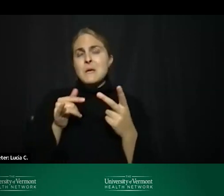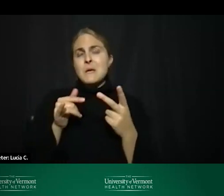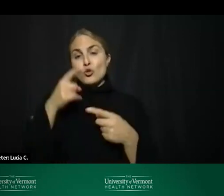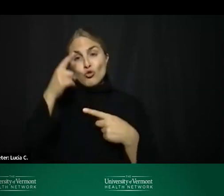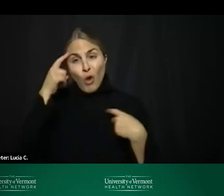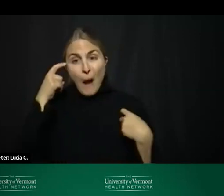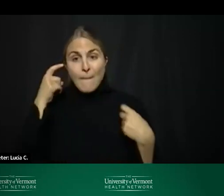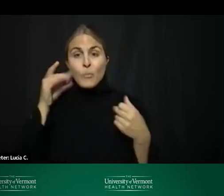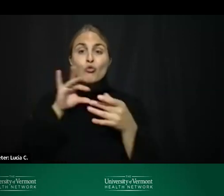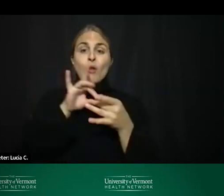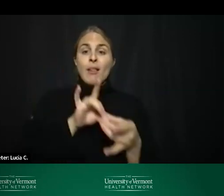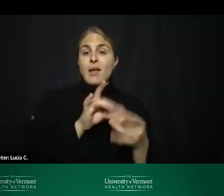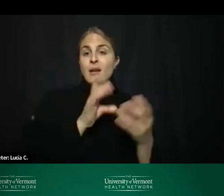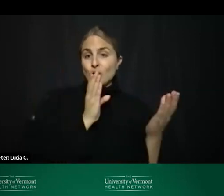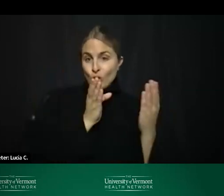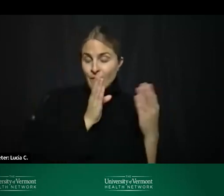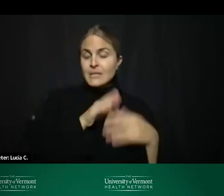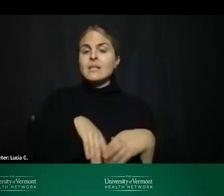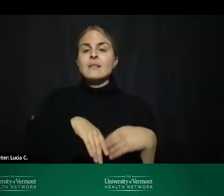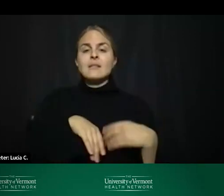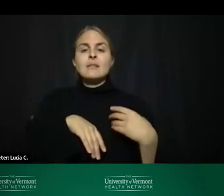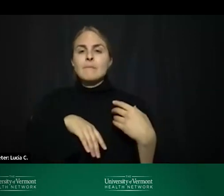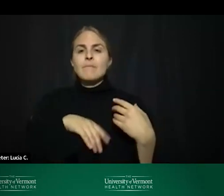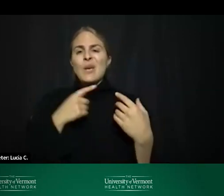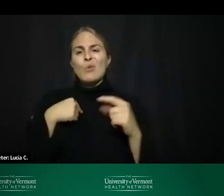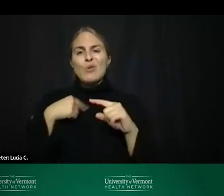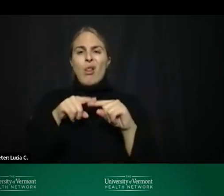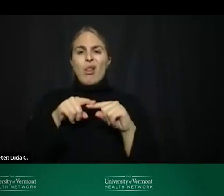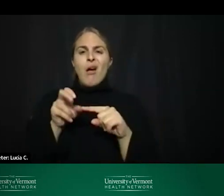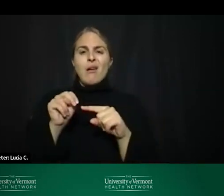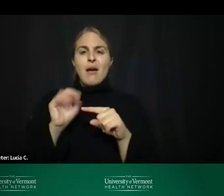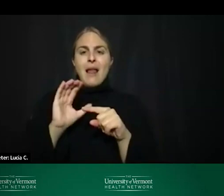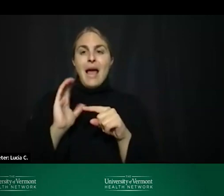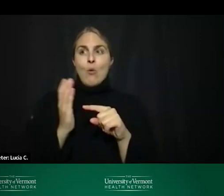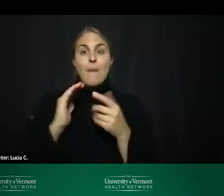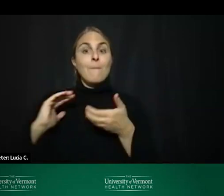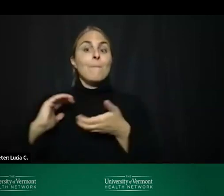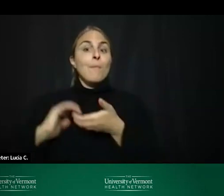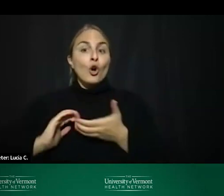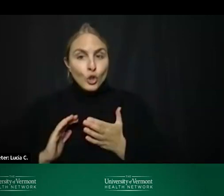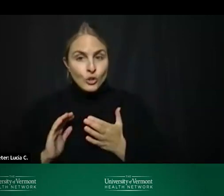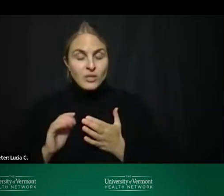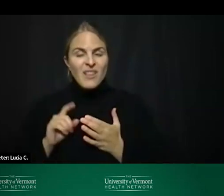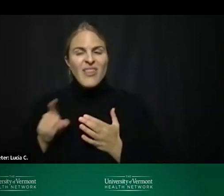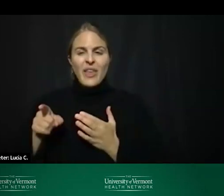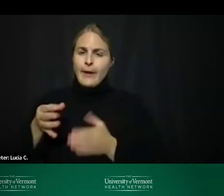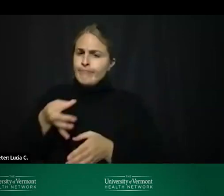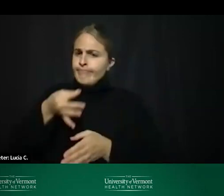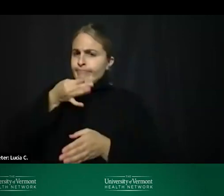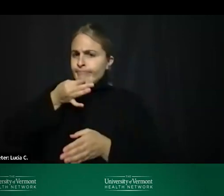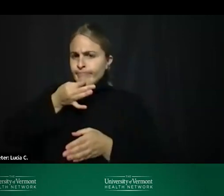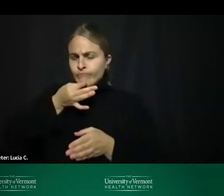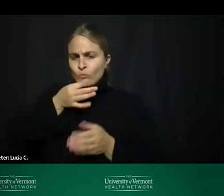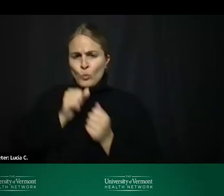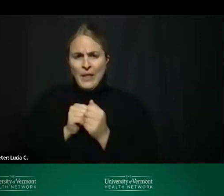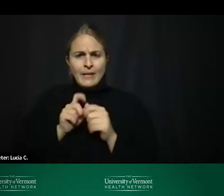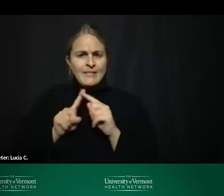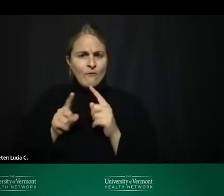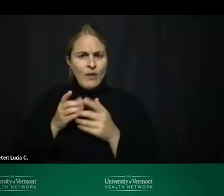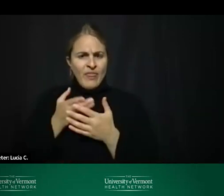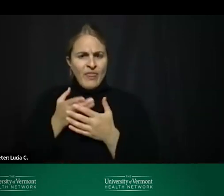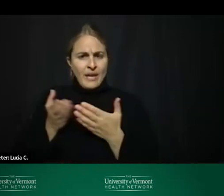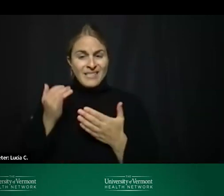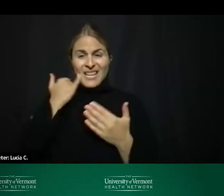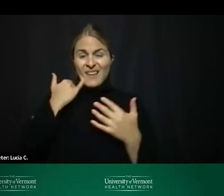services and we'll absolutely rely on our community partners who do specialize in those things if if it is